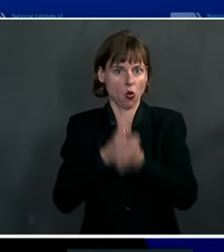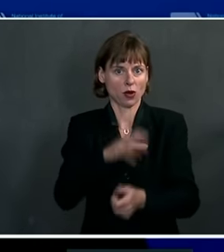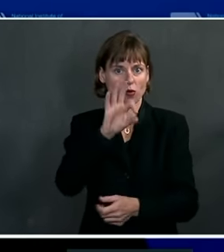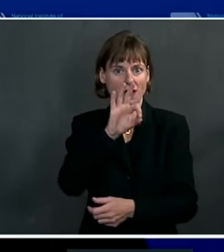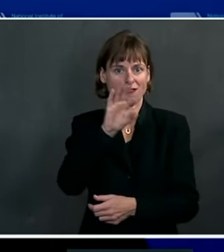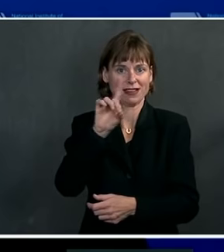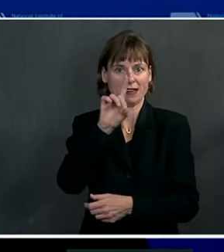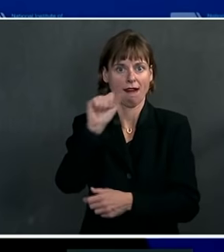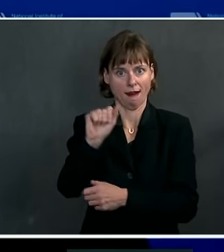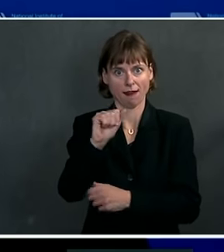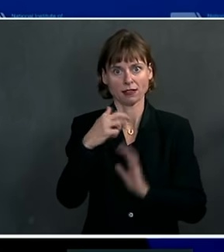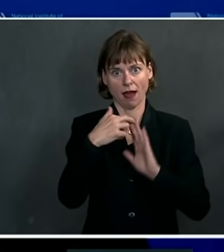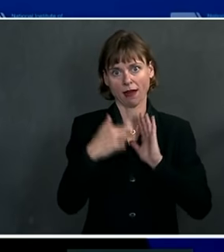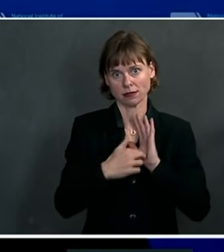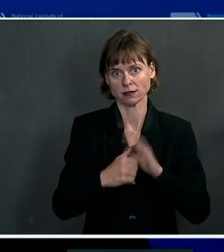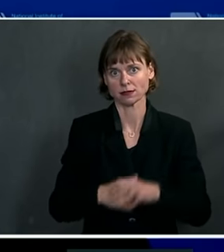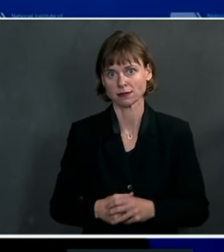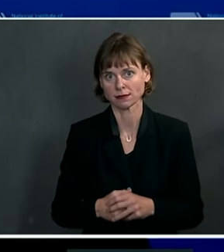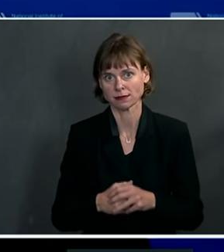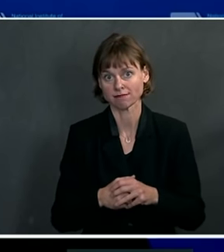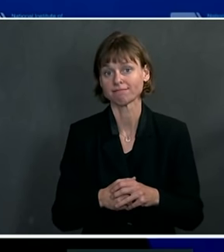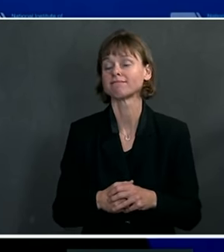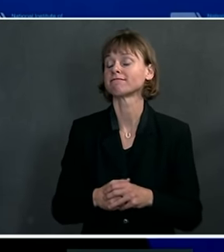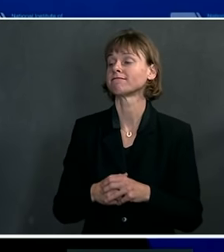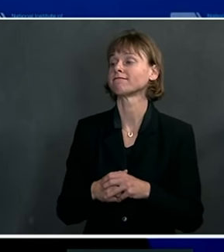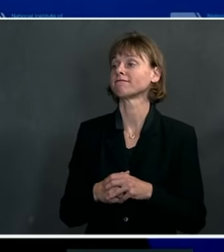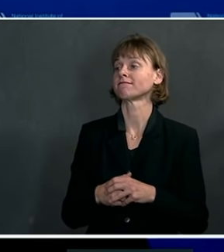guidance. Thank you.